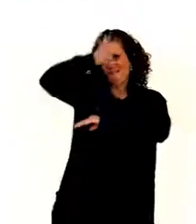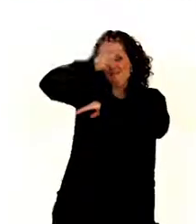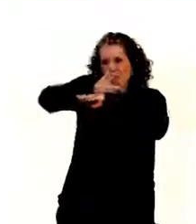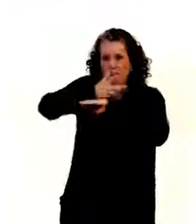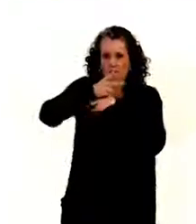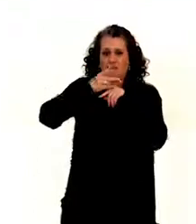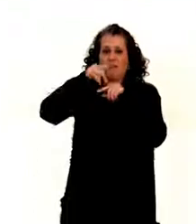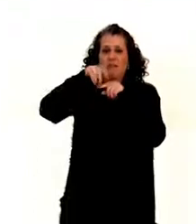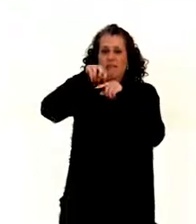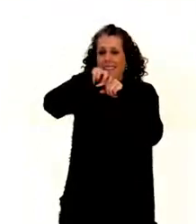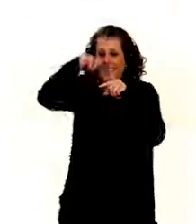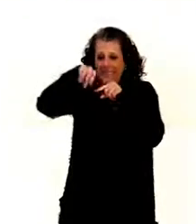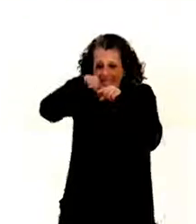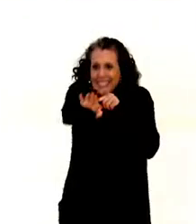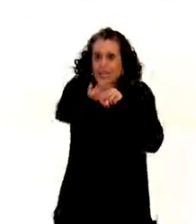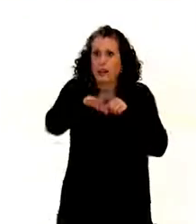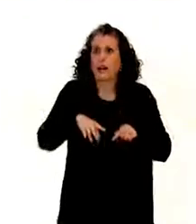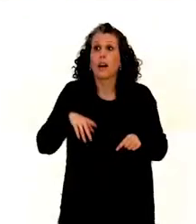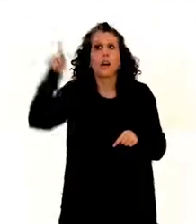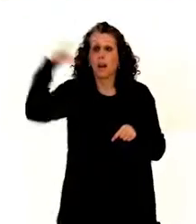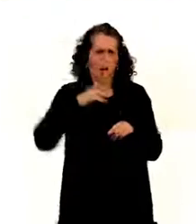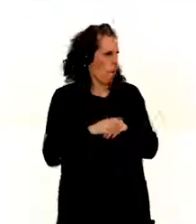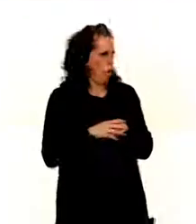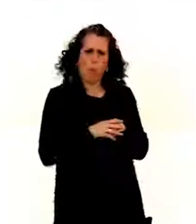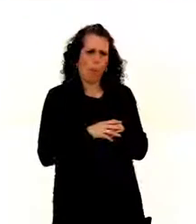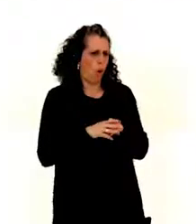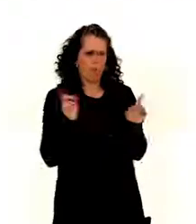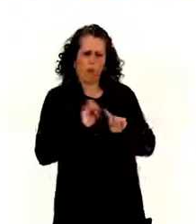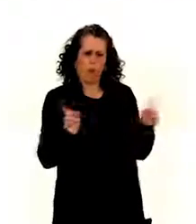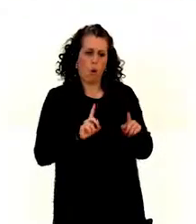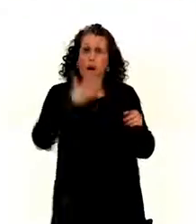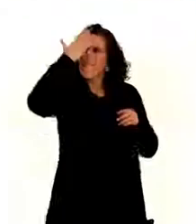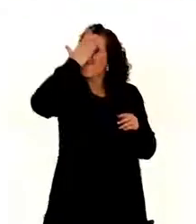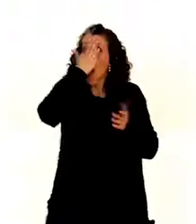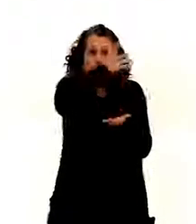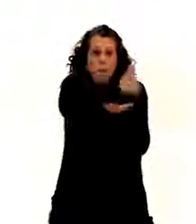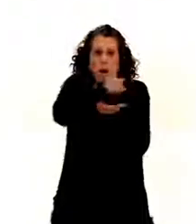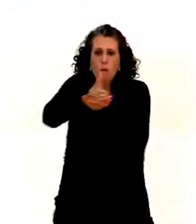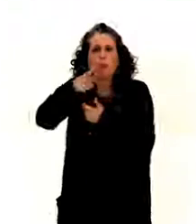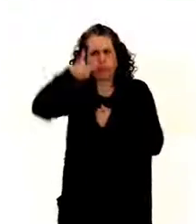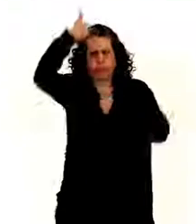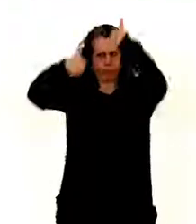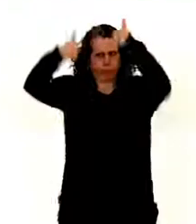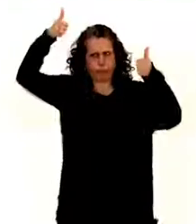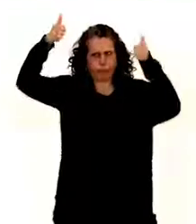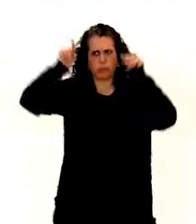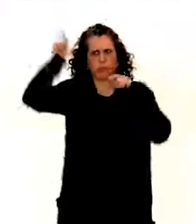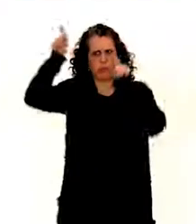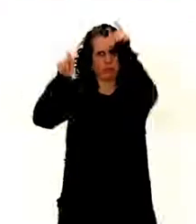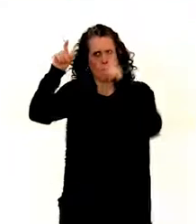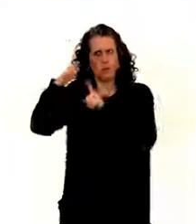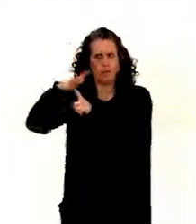meters to the building. And they said, no, no, no. This is just reserved for the executives and directors.